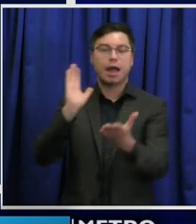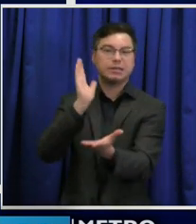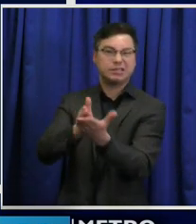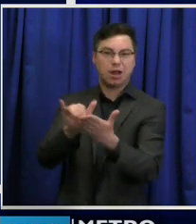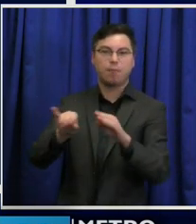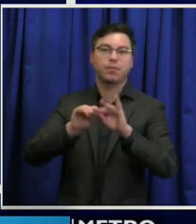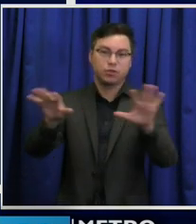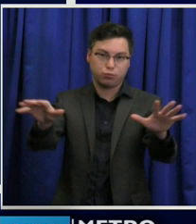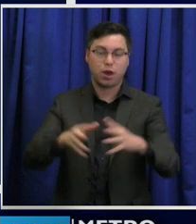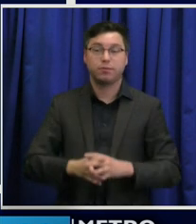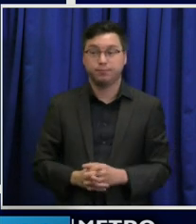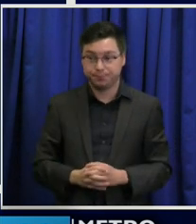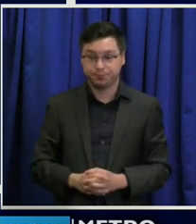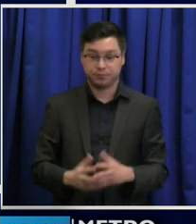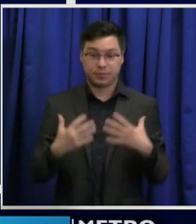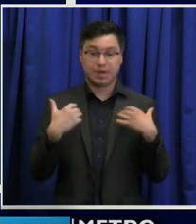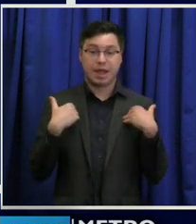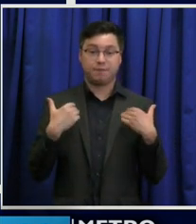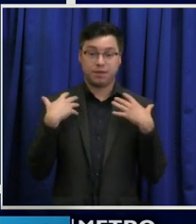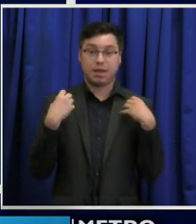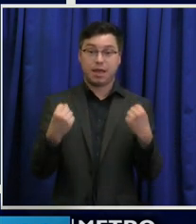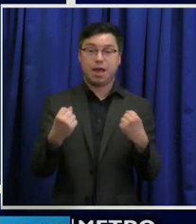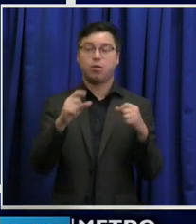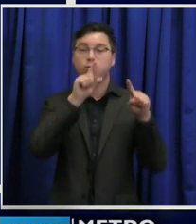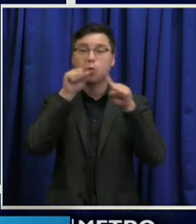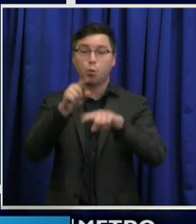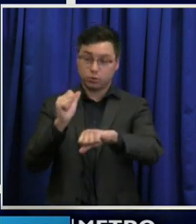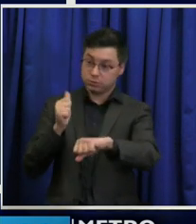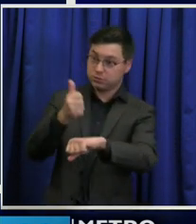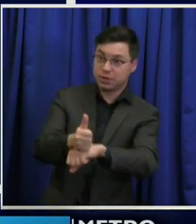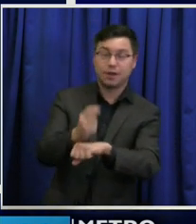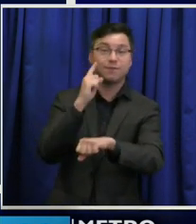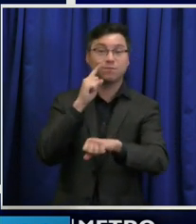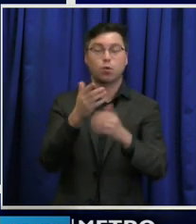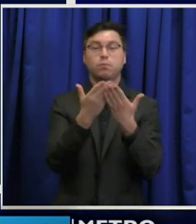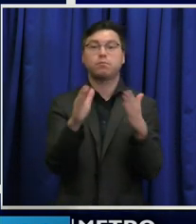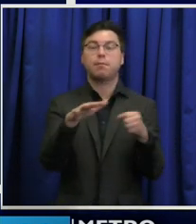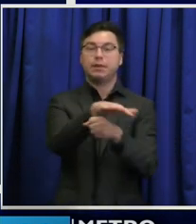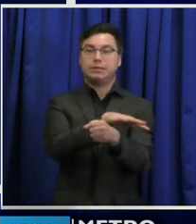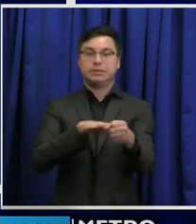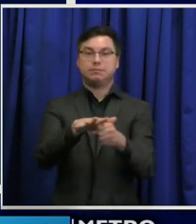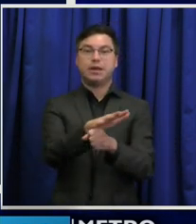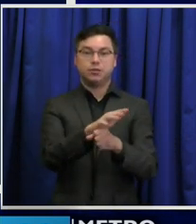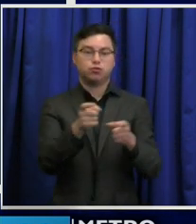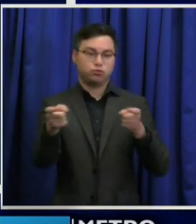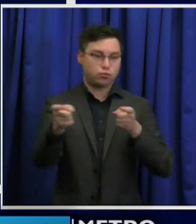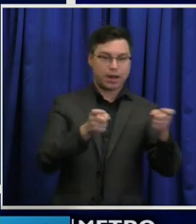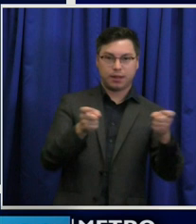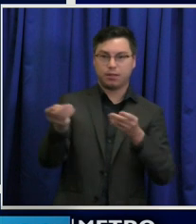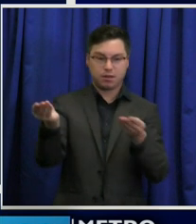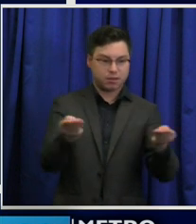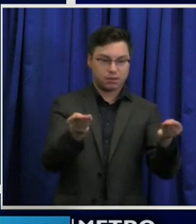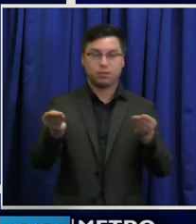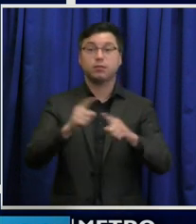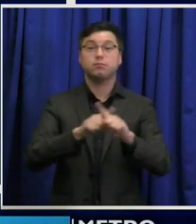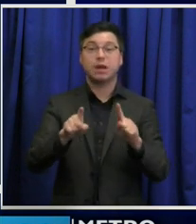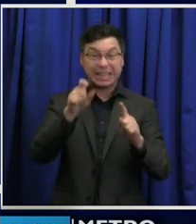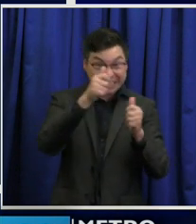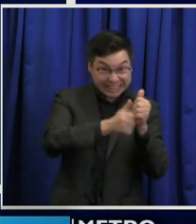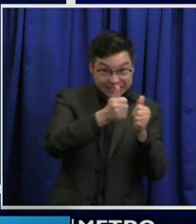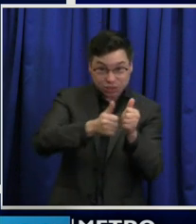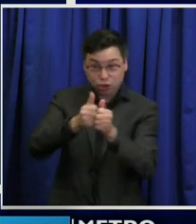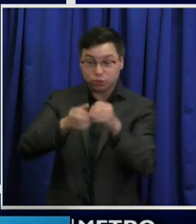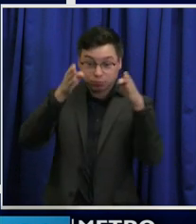We have health orders in place to help regulate the safety of our public spaces. But we need each of us to take responsibility